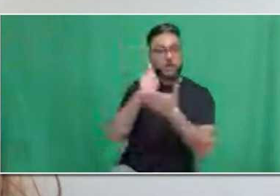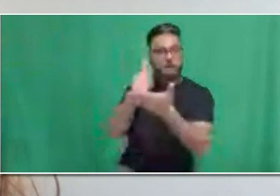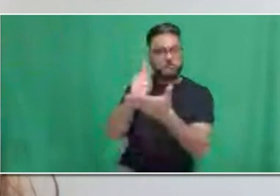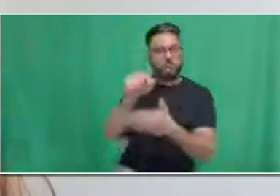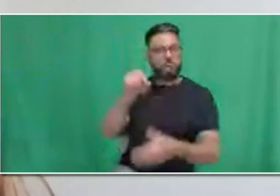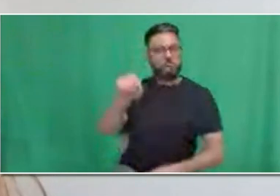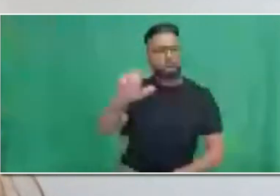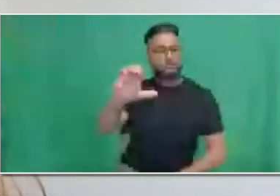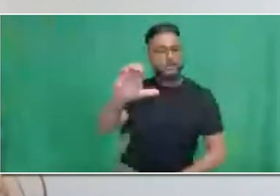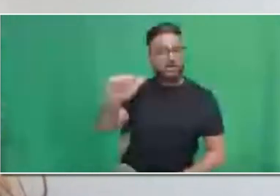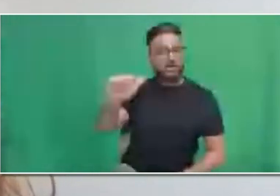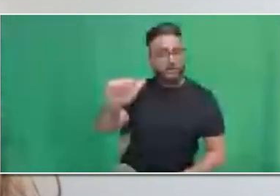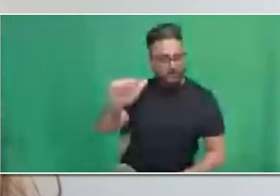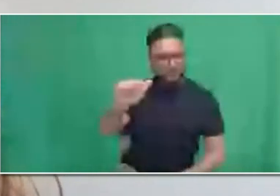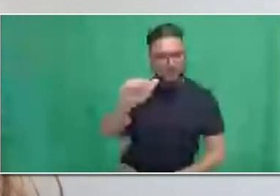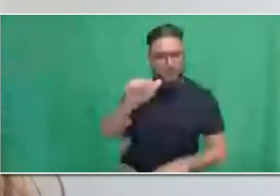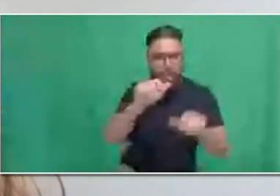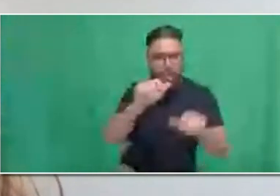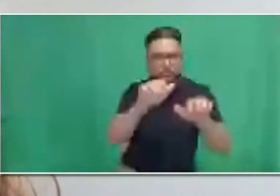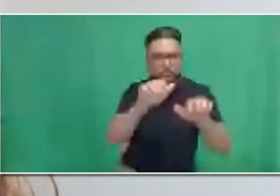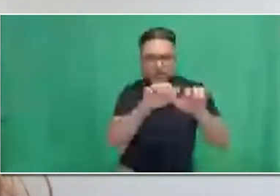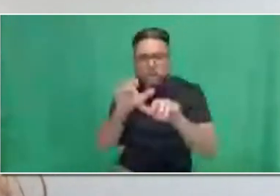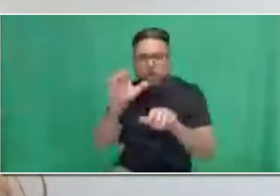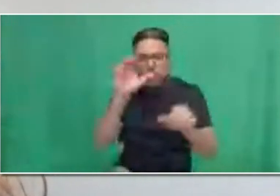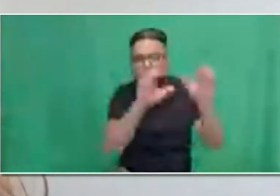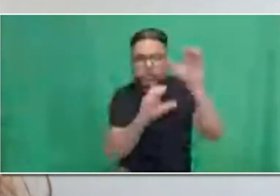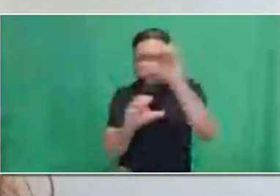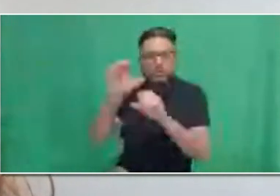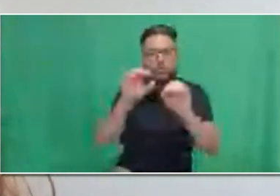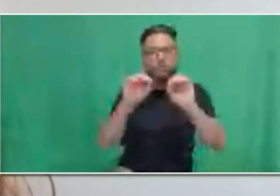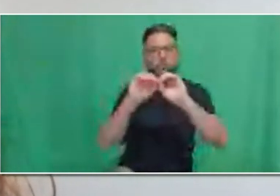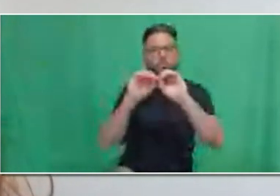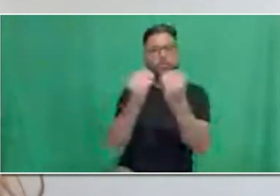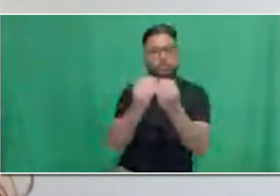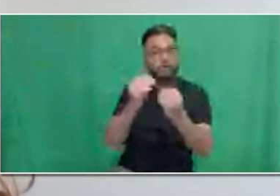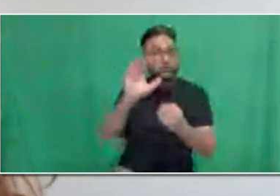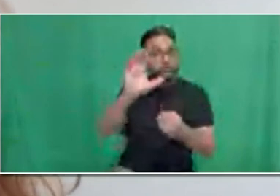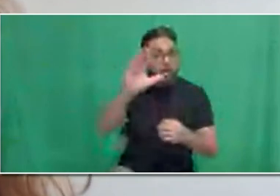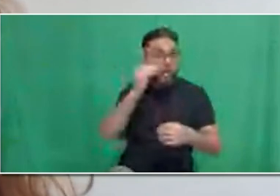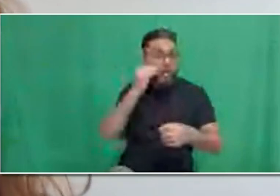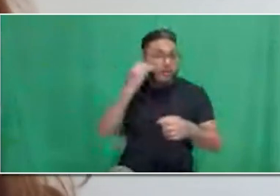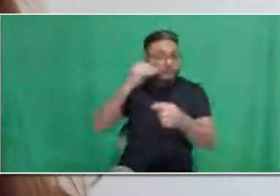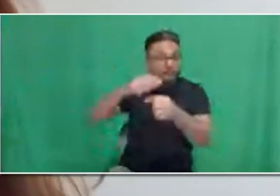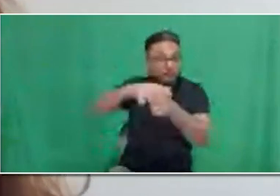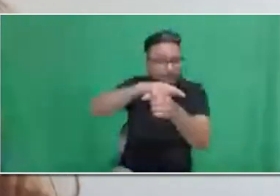community agency in your area who can assist you with your employment and training related needs.